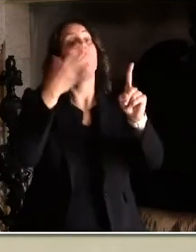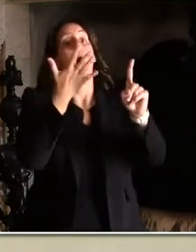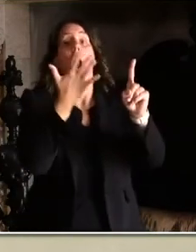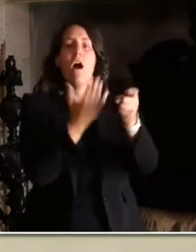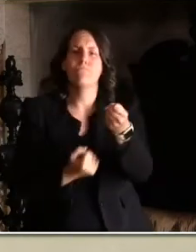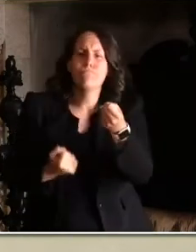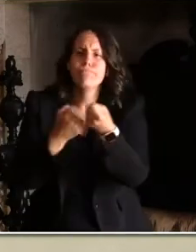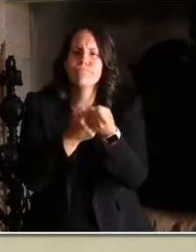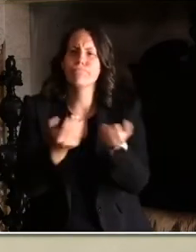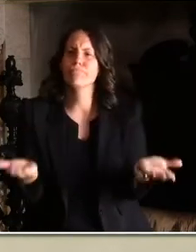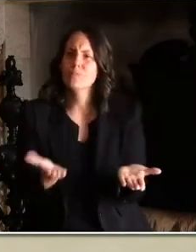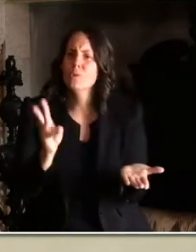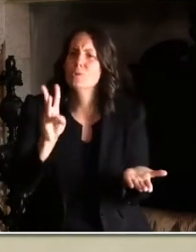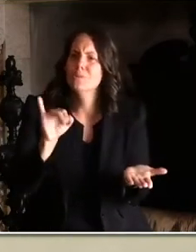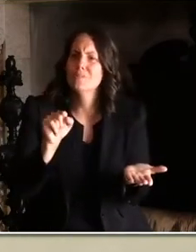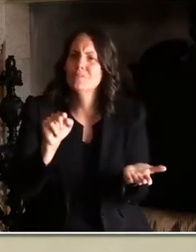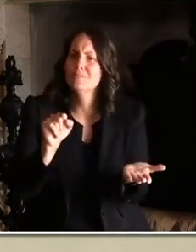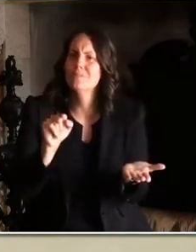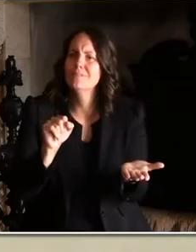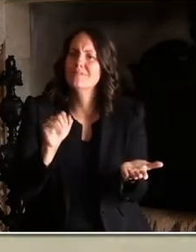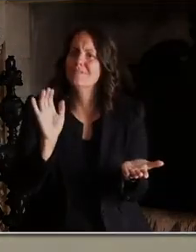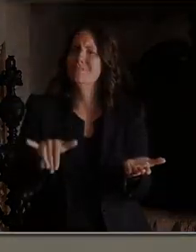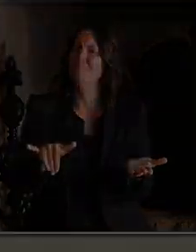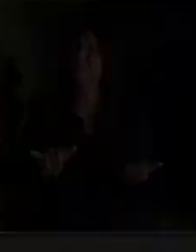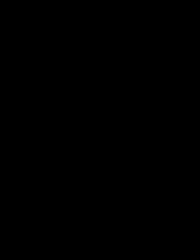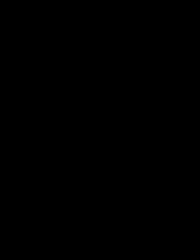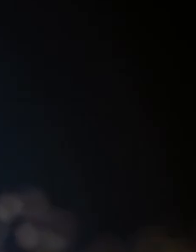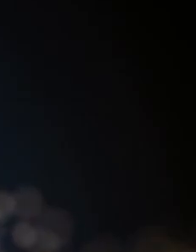the call of duty during this historic mobilization.